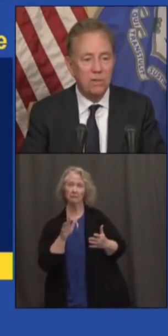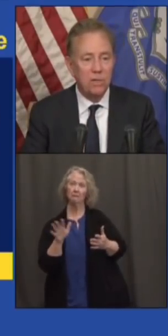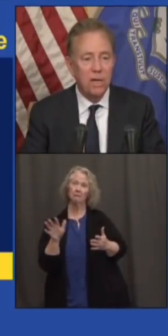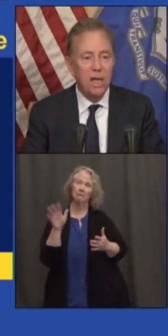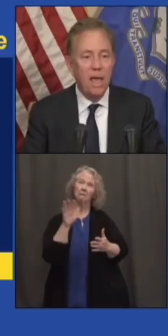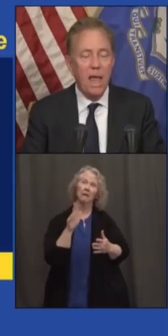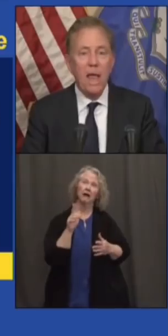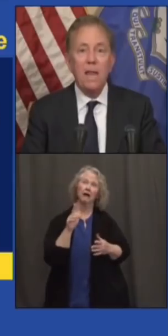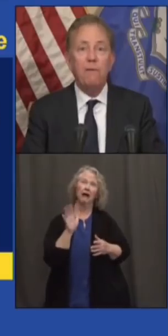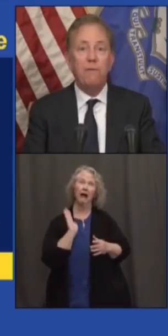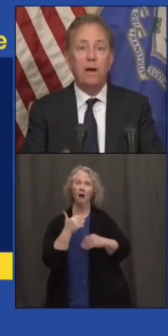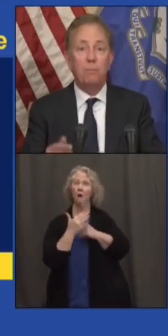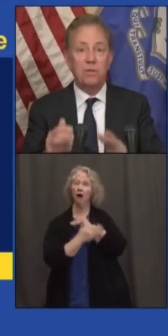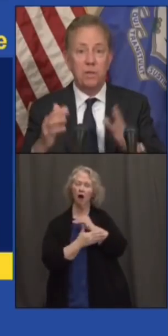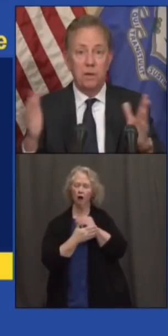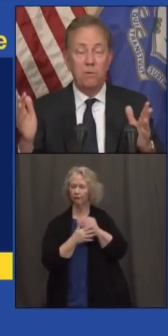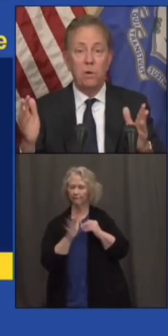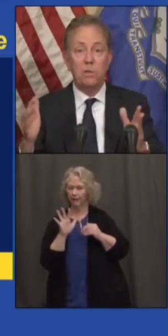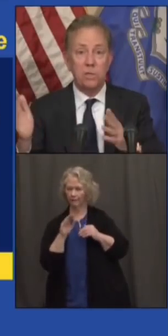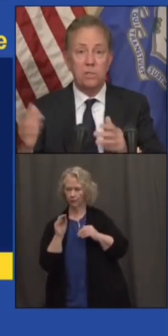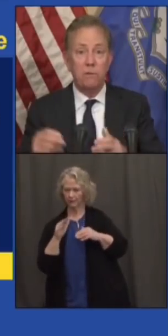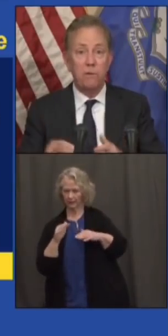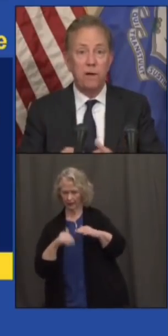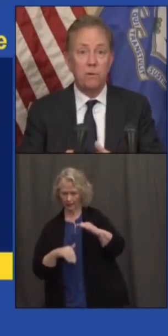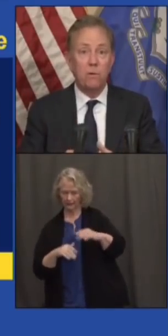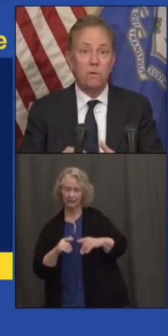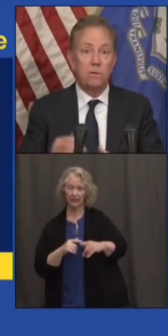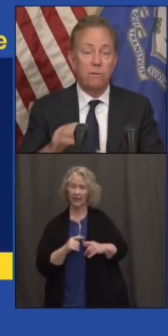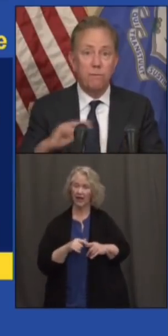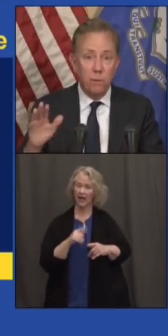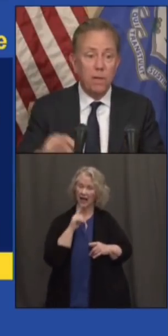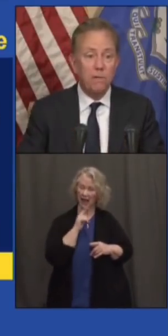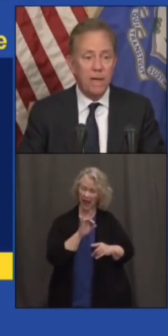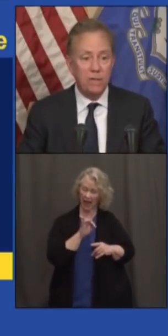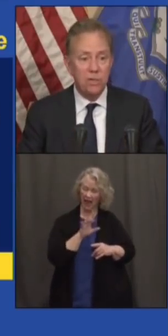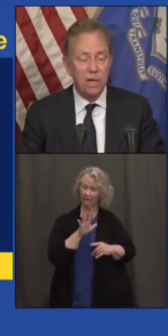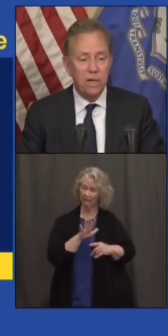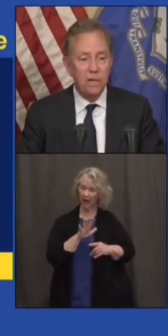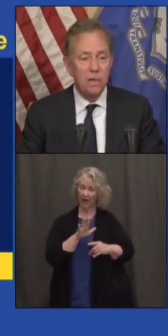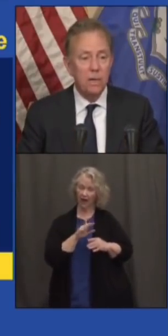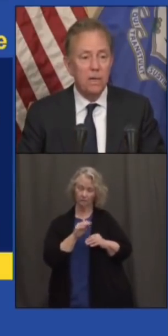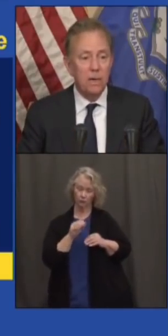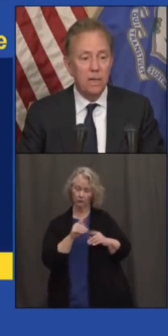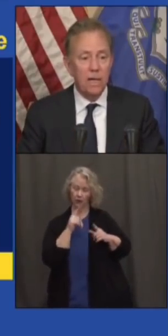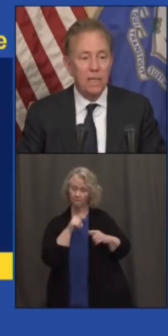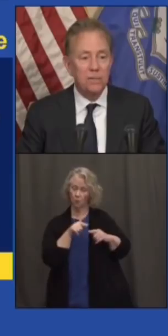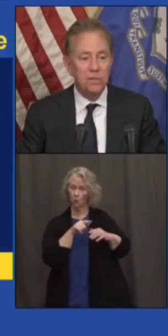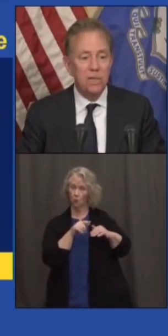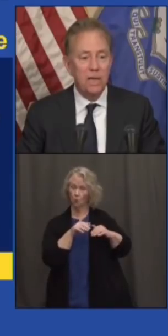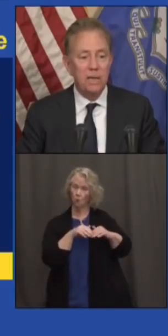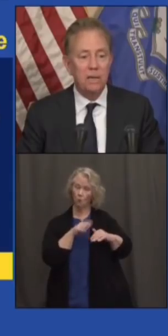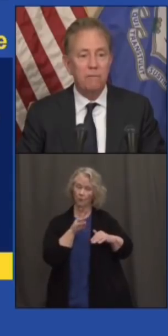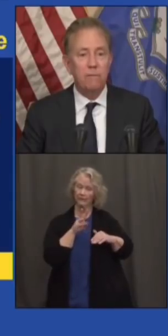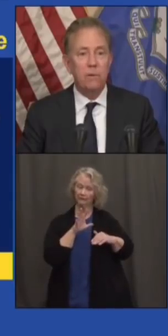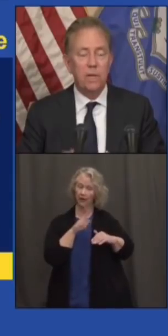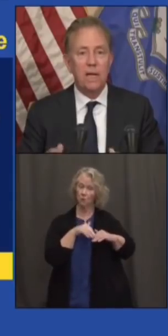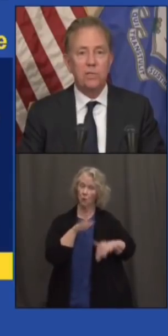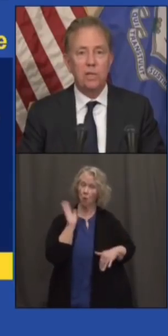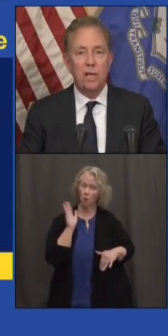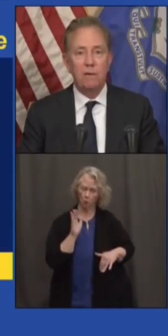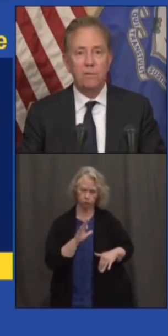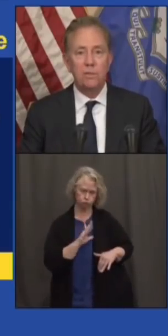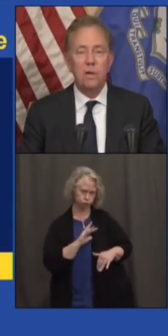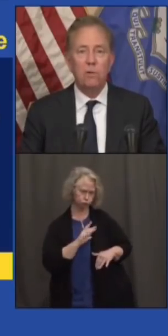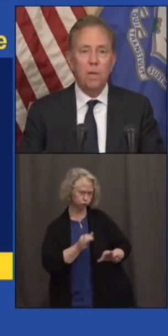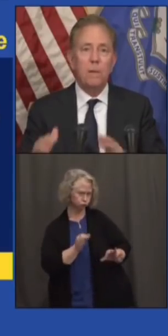average. Eighty-five percent of all the 65 and overs are fully vaccinated, a lot less than that on the